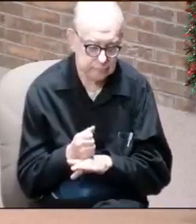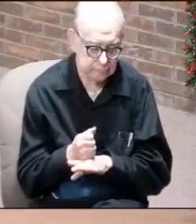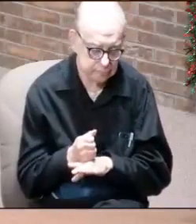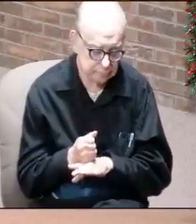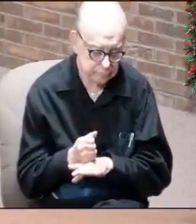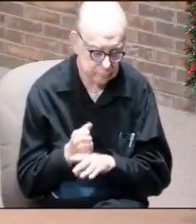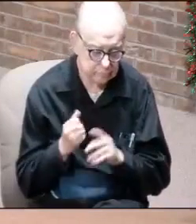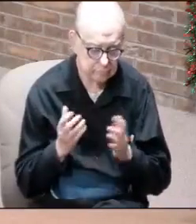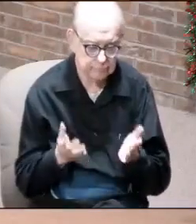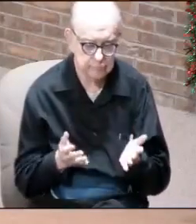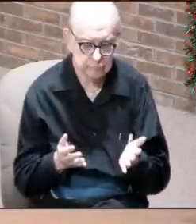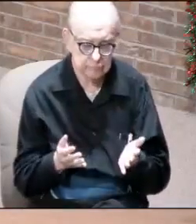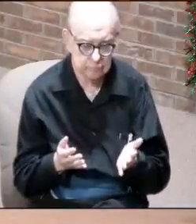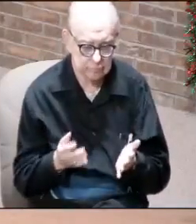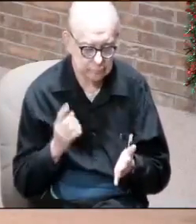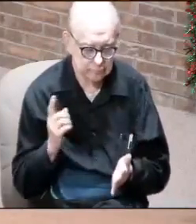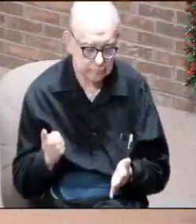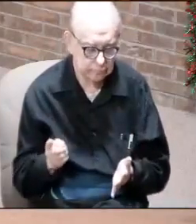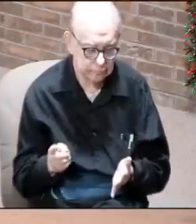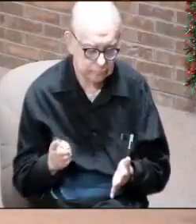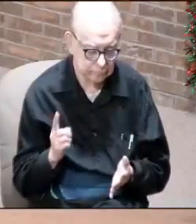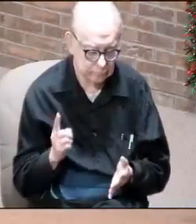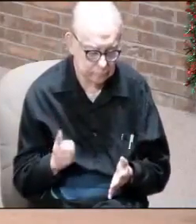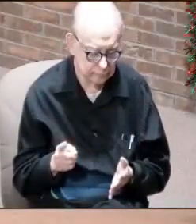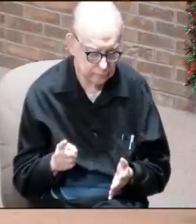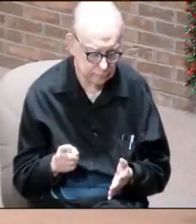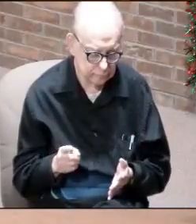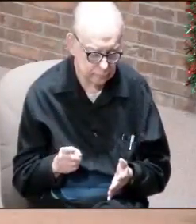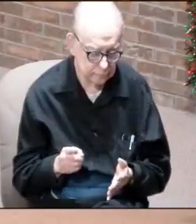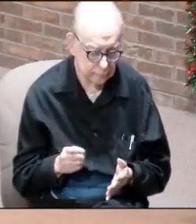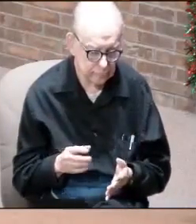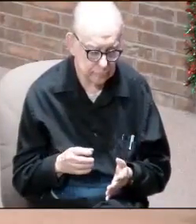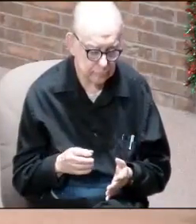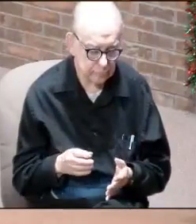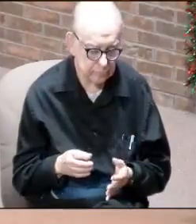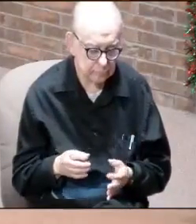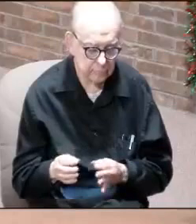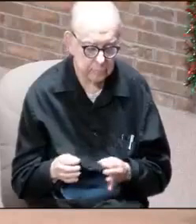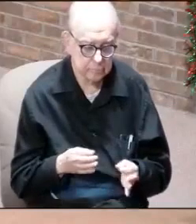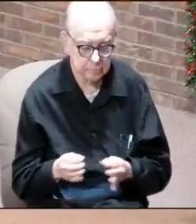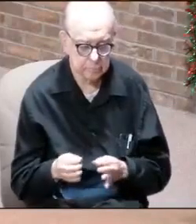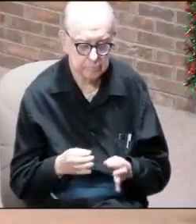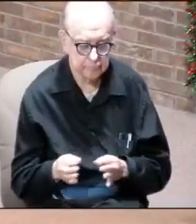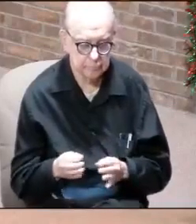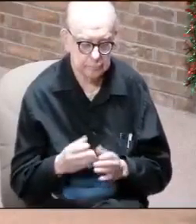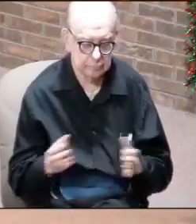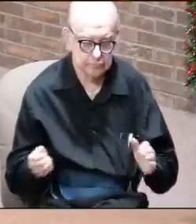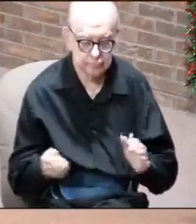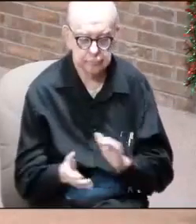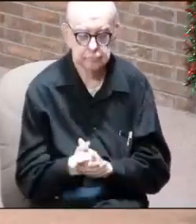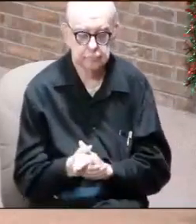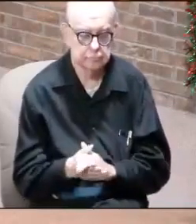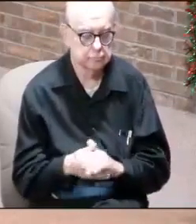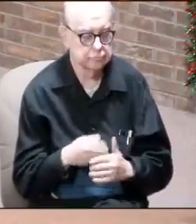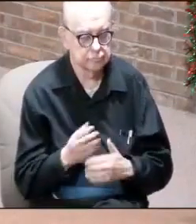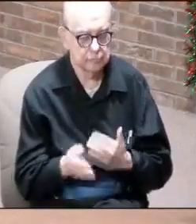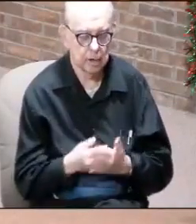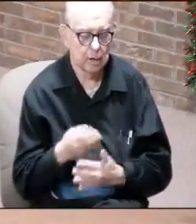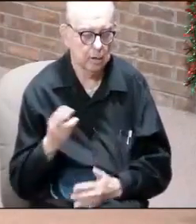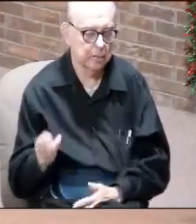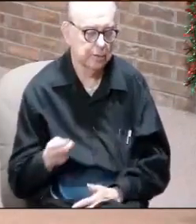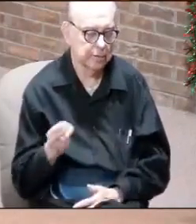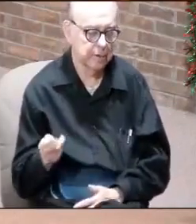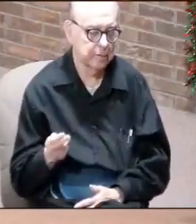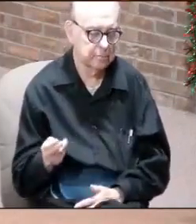waiting. He's going to be the one to officiate the biggest marriage in all of history.